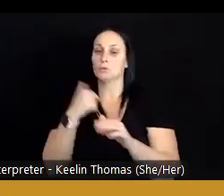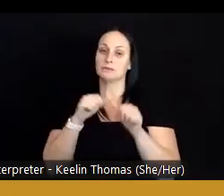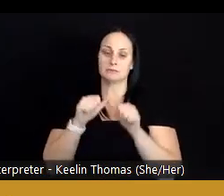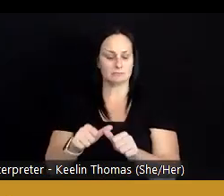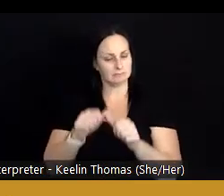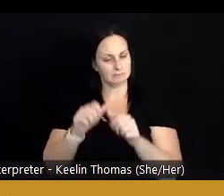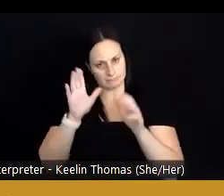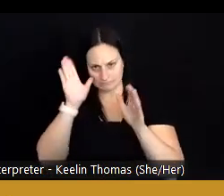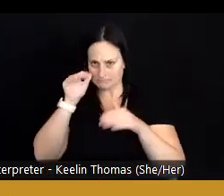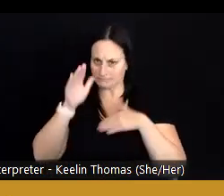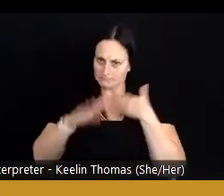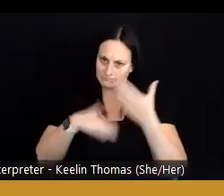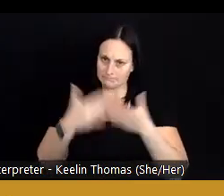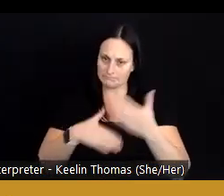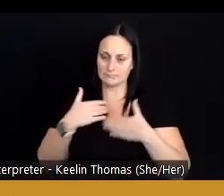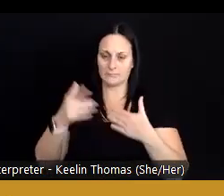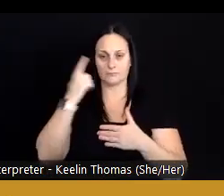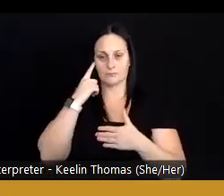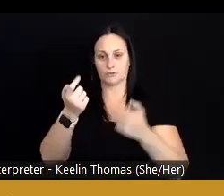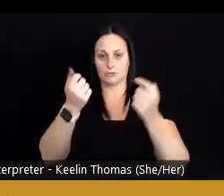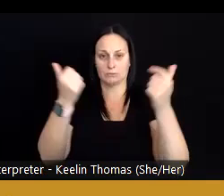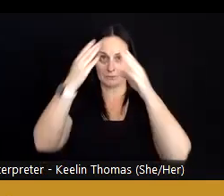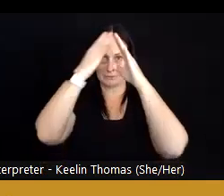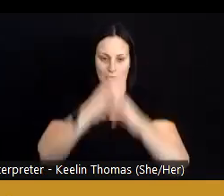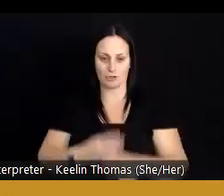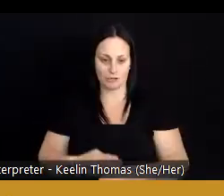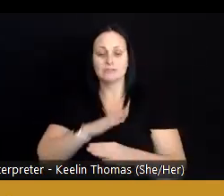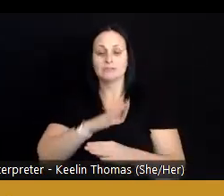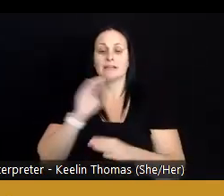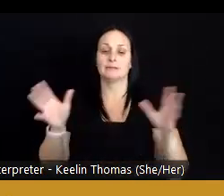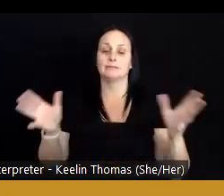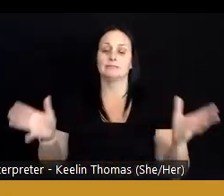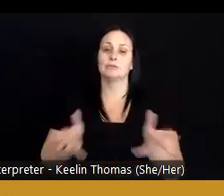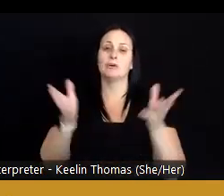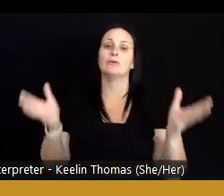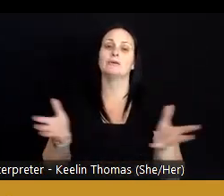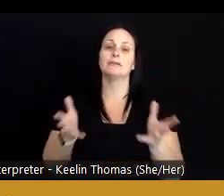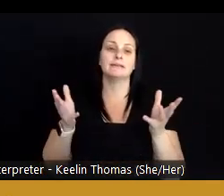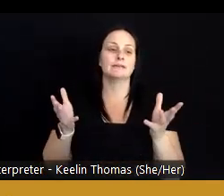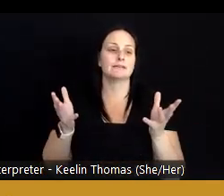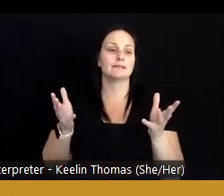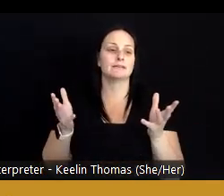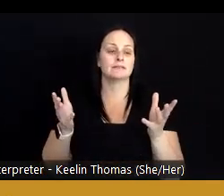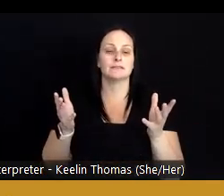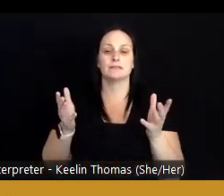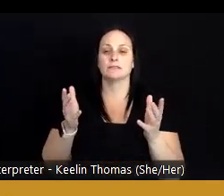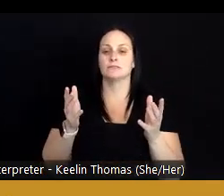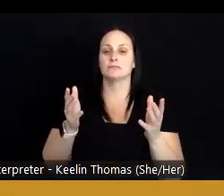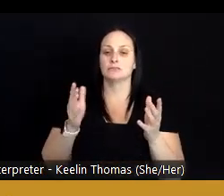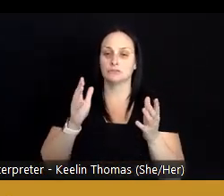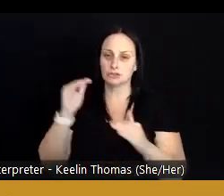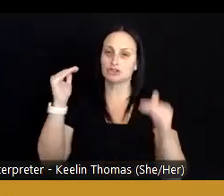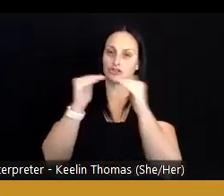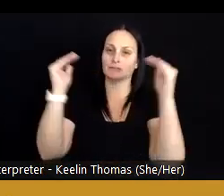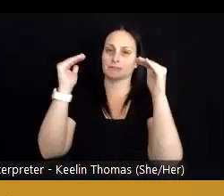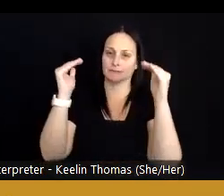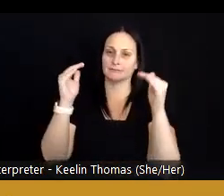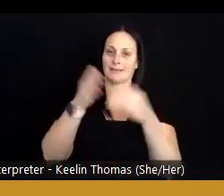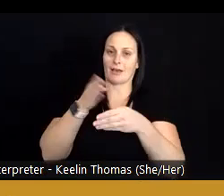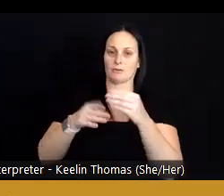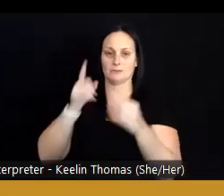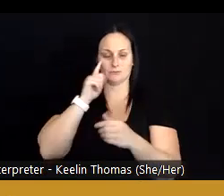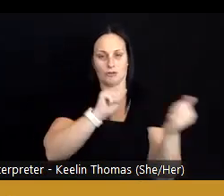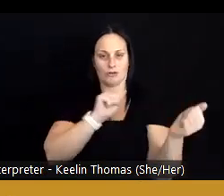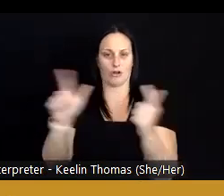forward toward removing barriers and promoting just outcomes for all. So